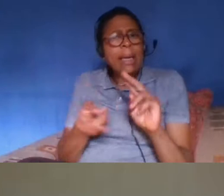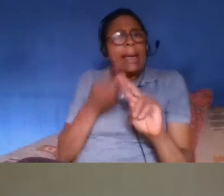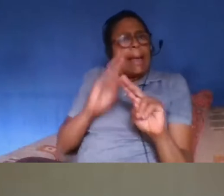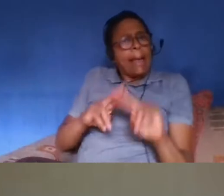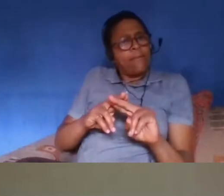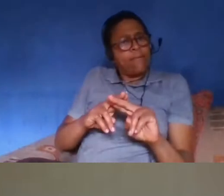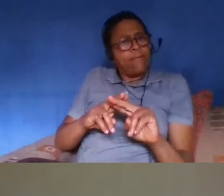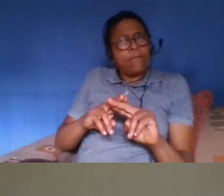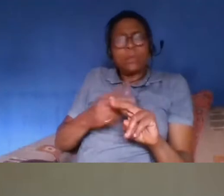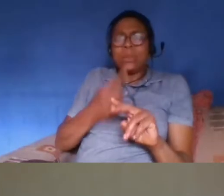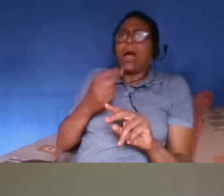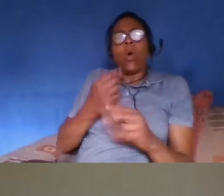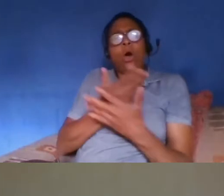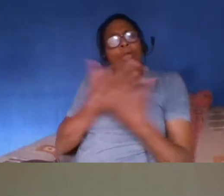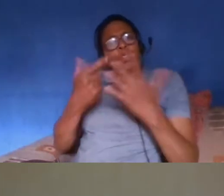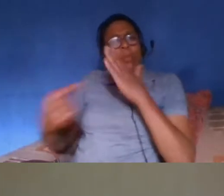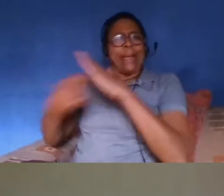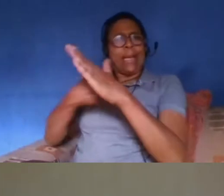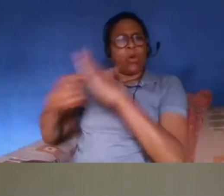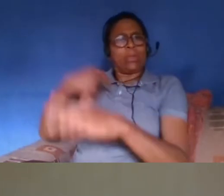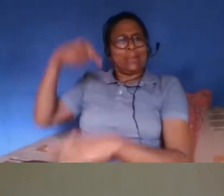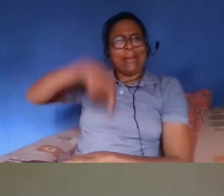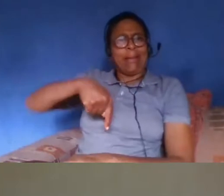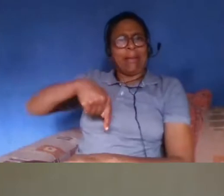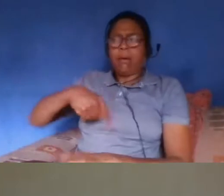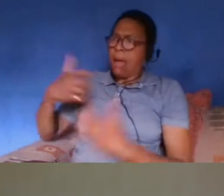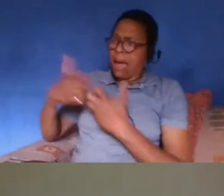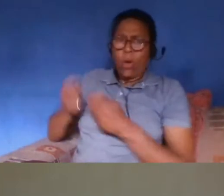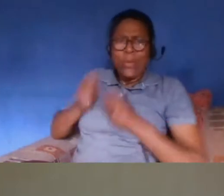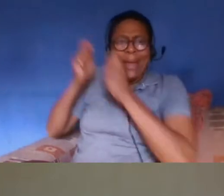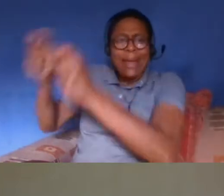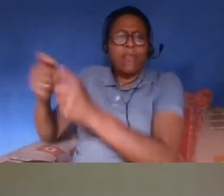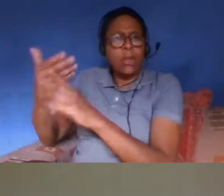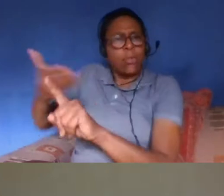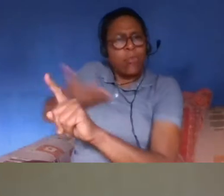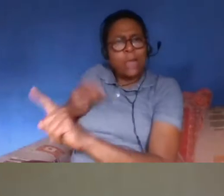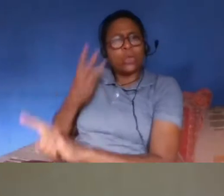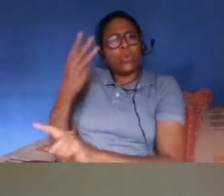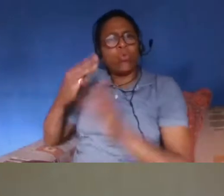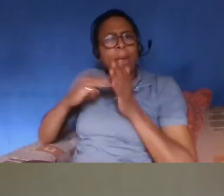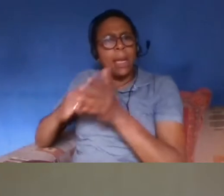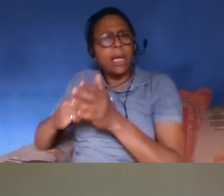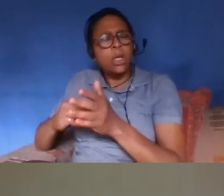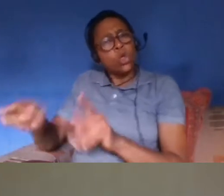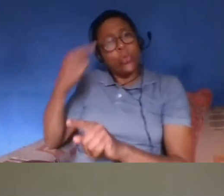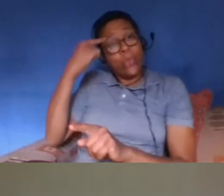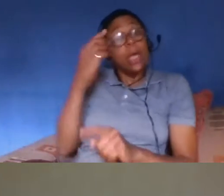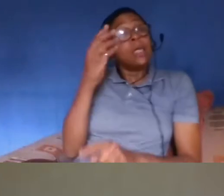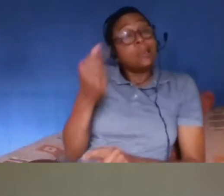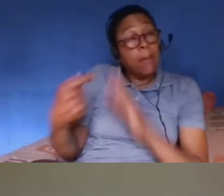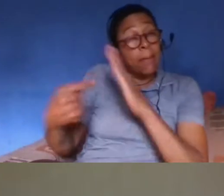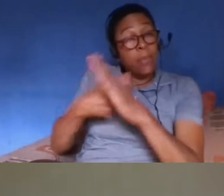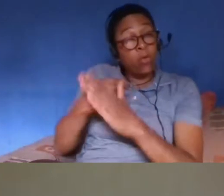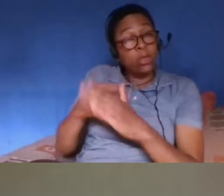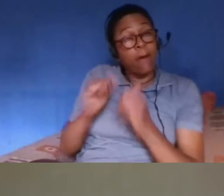there is too many immigrants in this country um is this a question of some immigrants being better than others um and